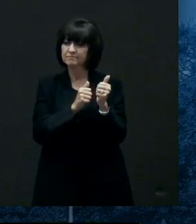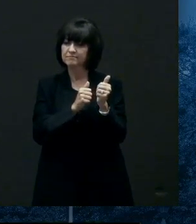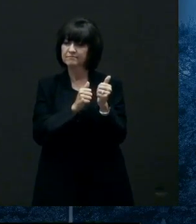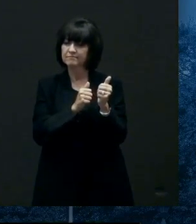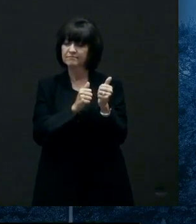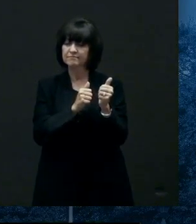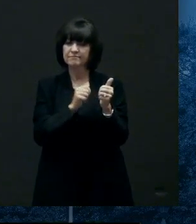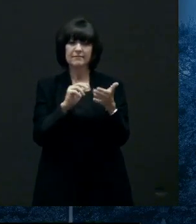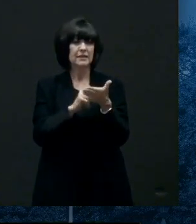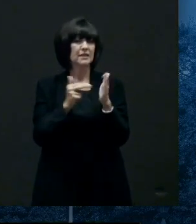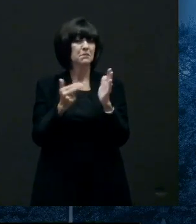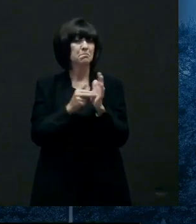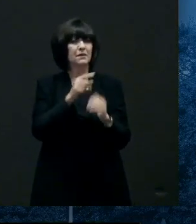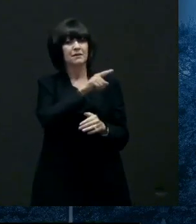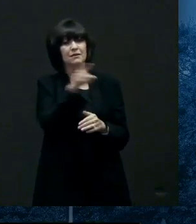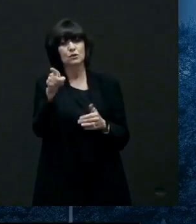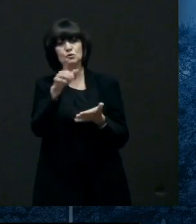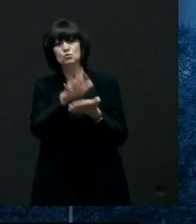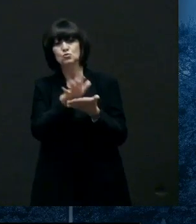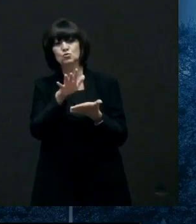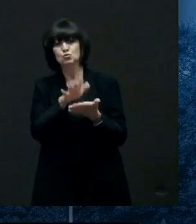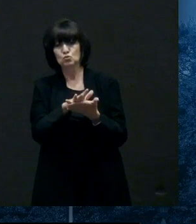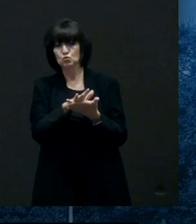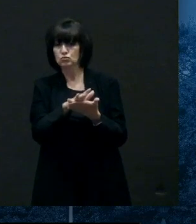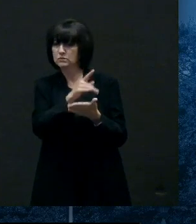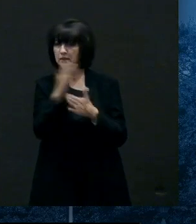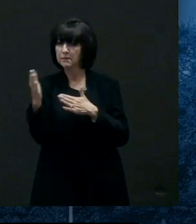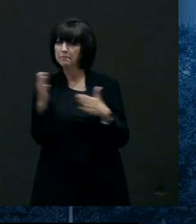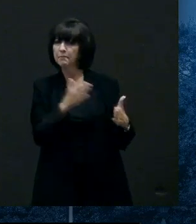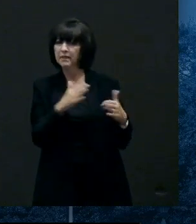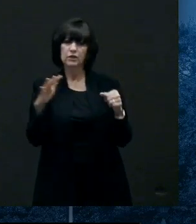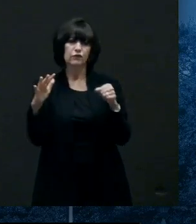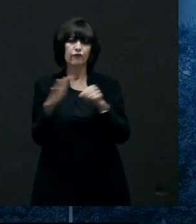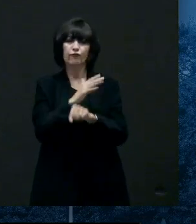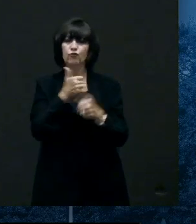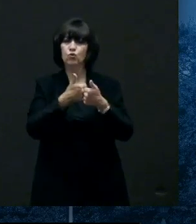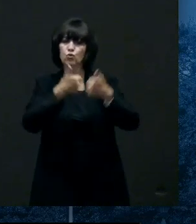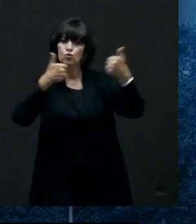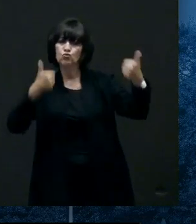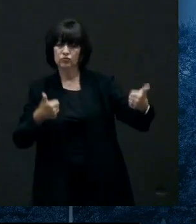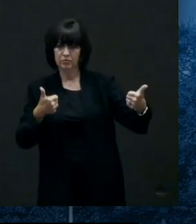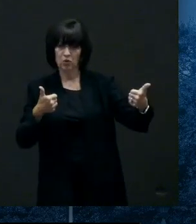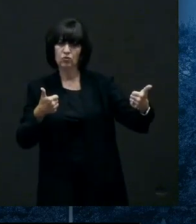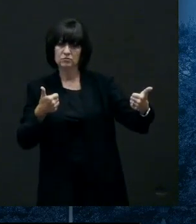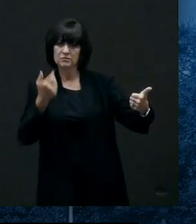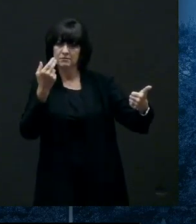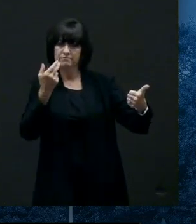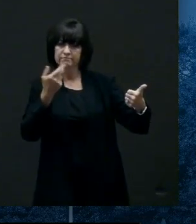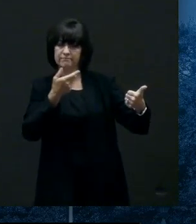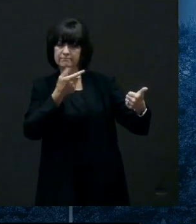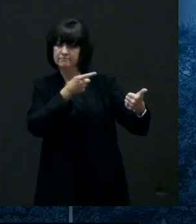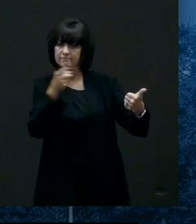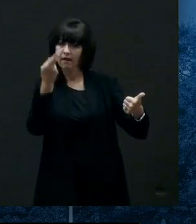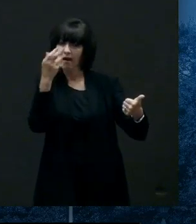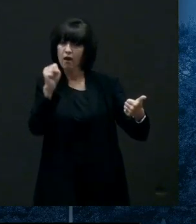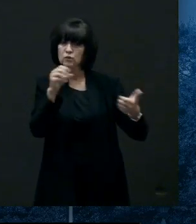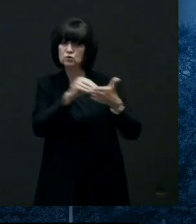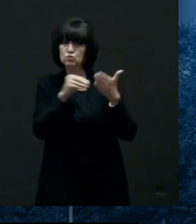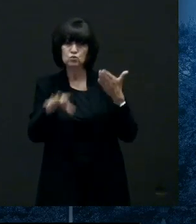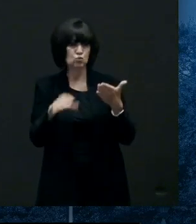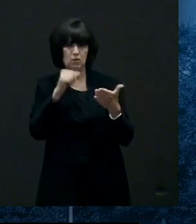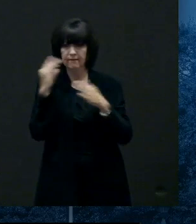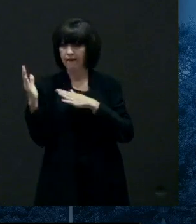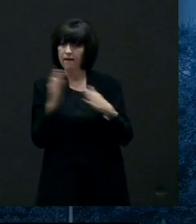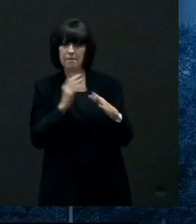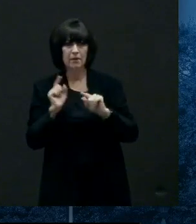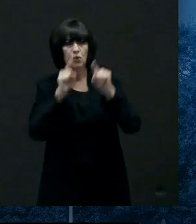meaning not having in-person instruction and so the idea there are several ideas that they considered weren't able to